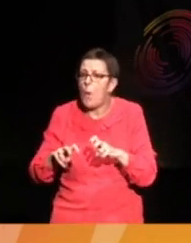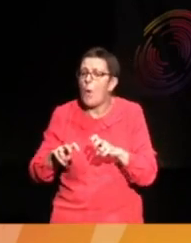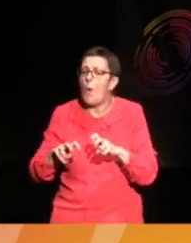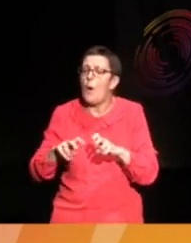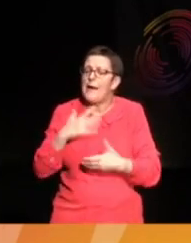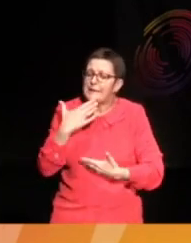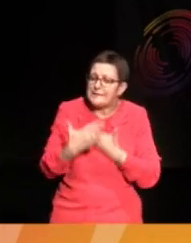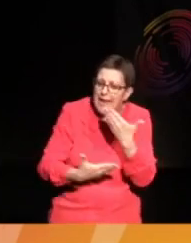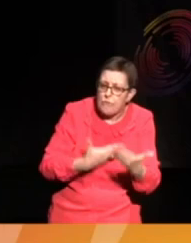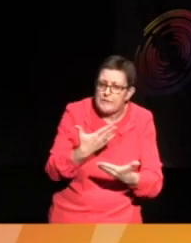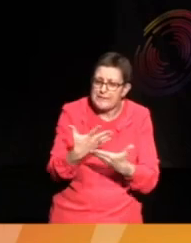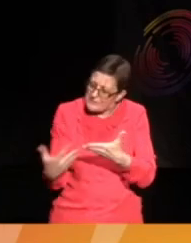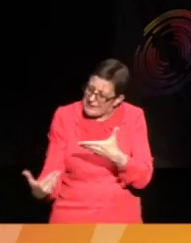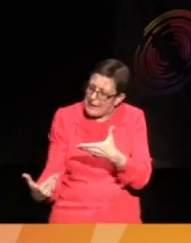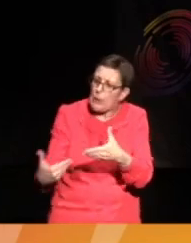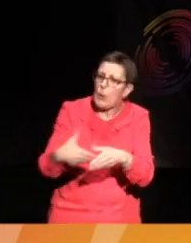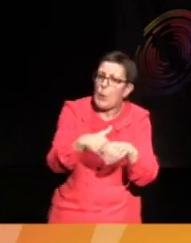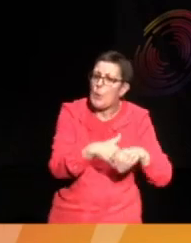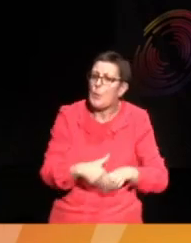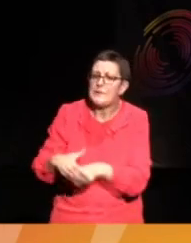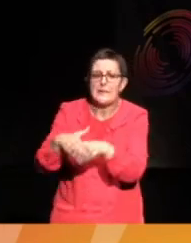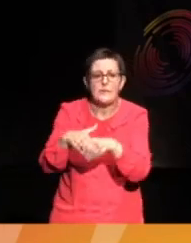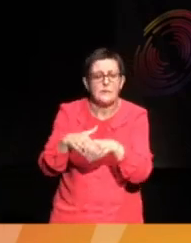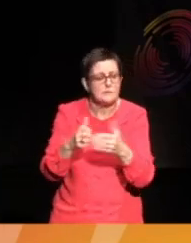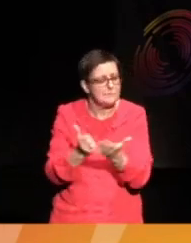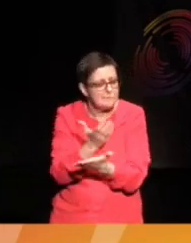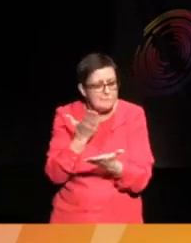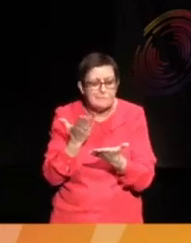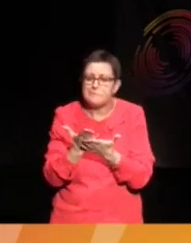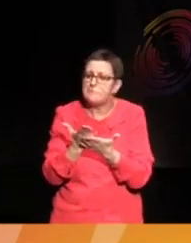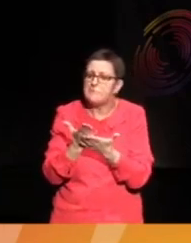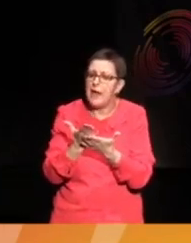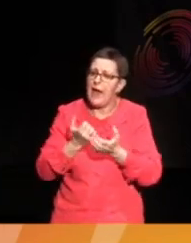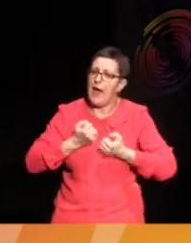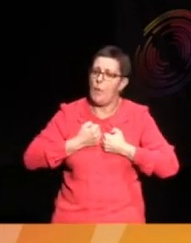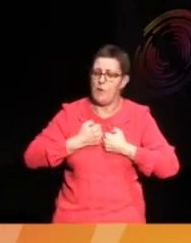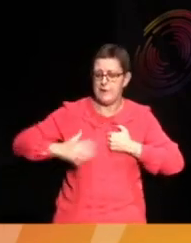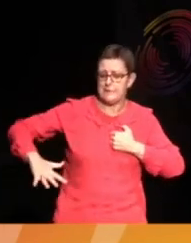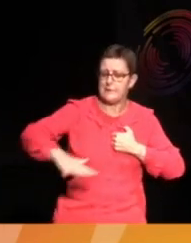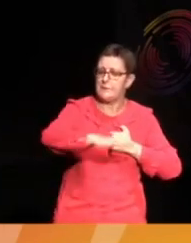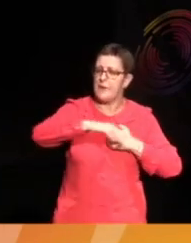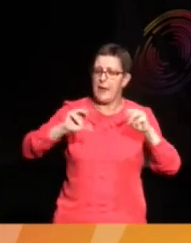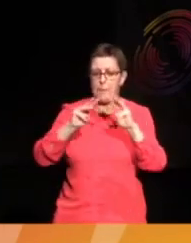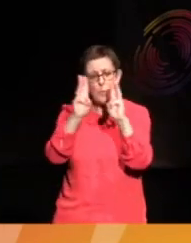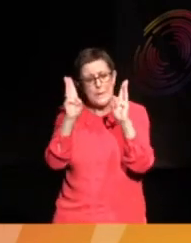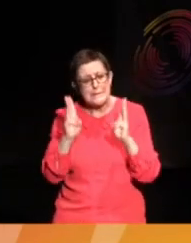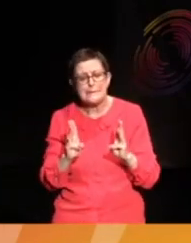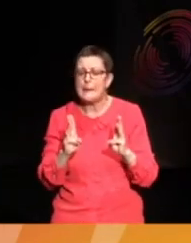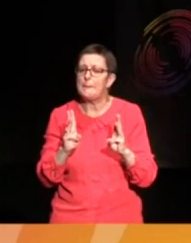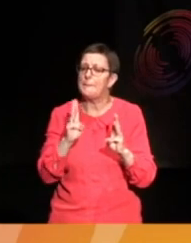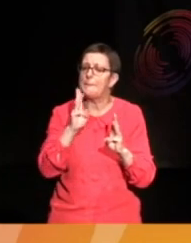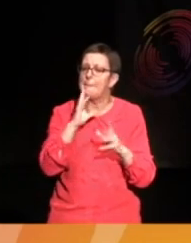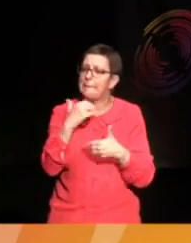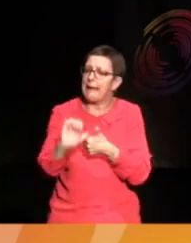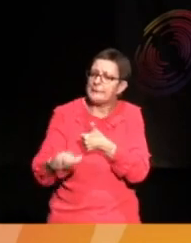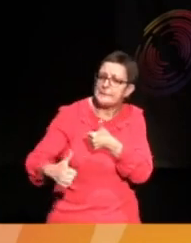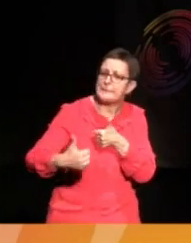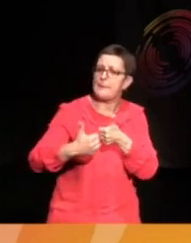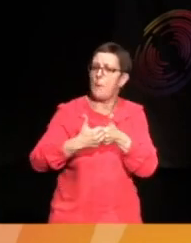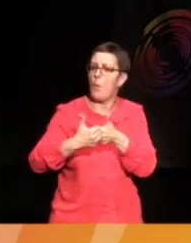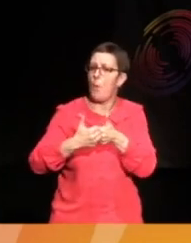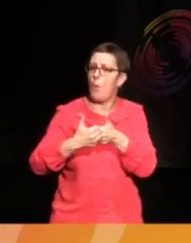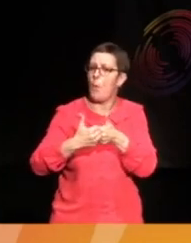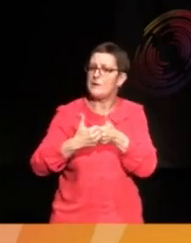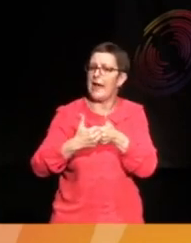and experiences and how spaces like museums can really support and champion Article